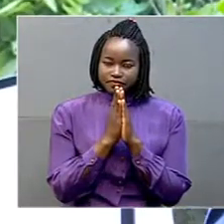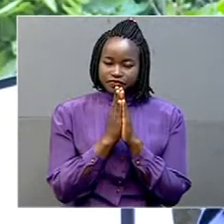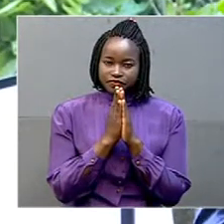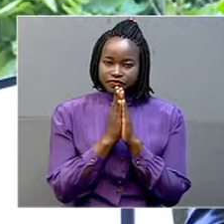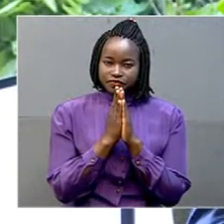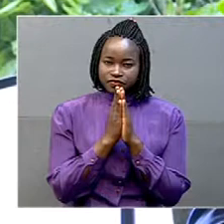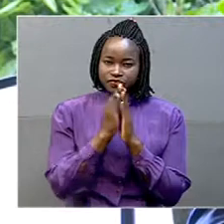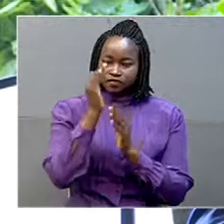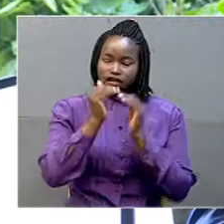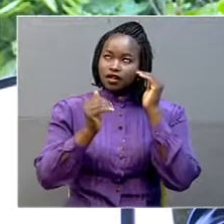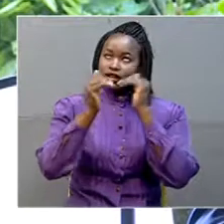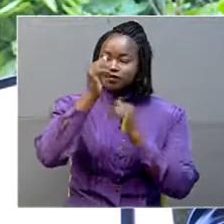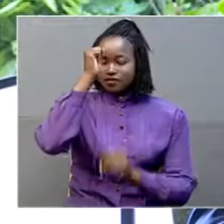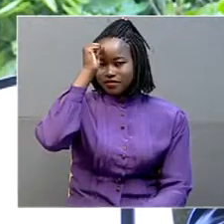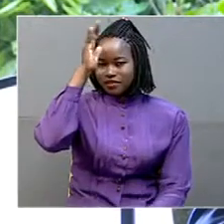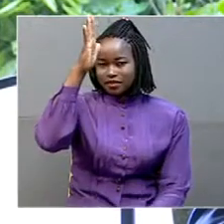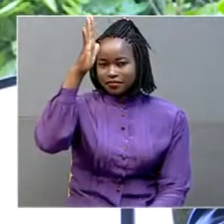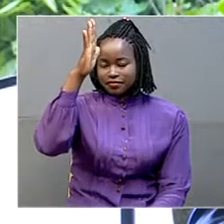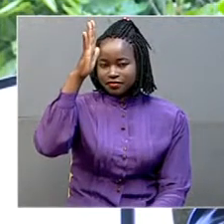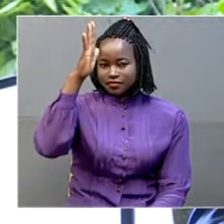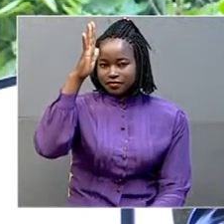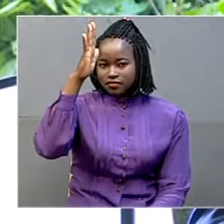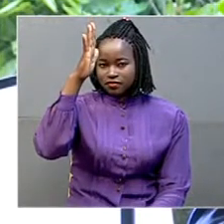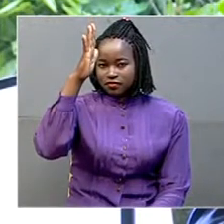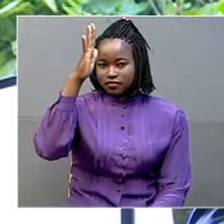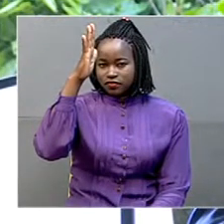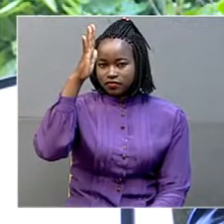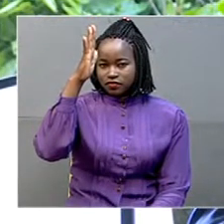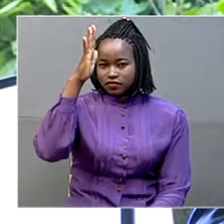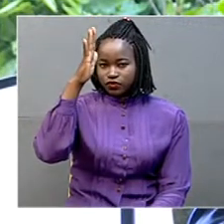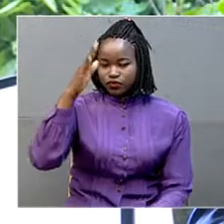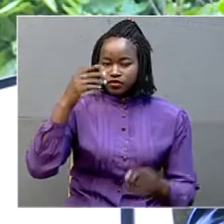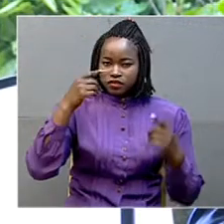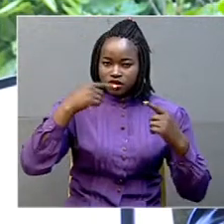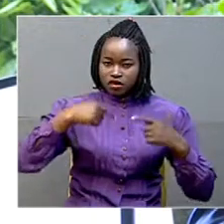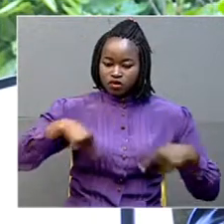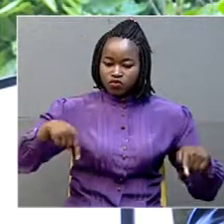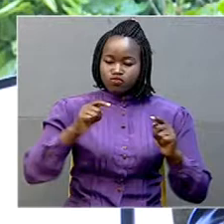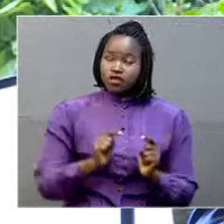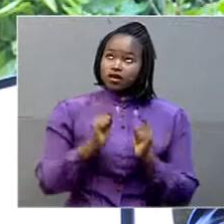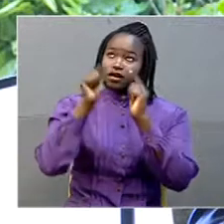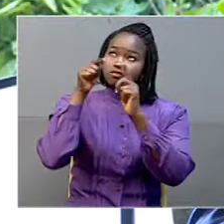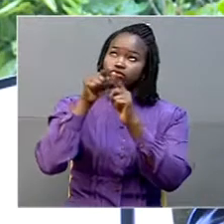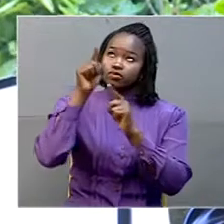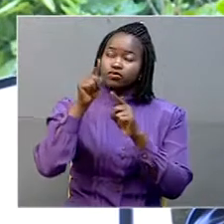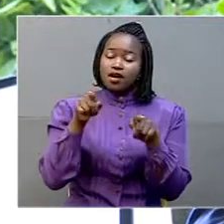Heavenly Father, we come to you today as a nation,